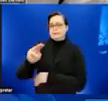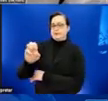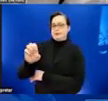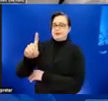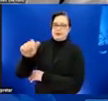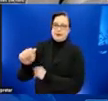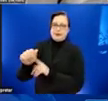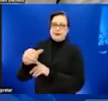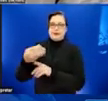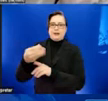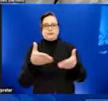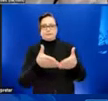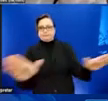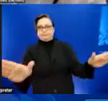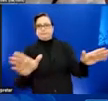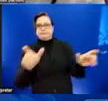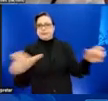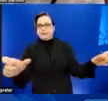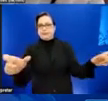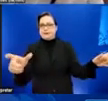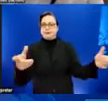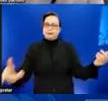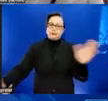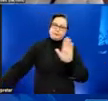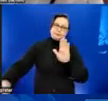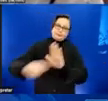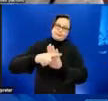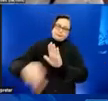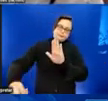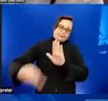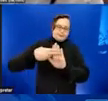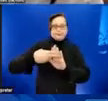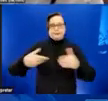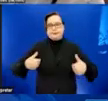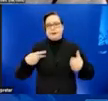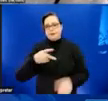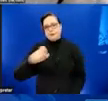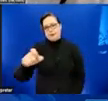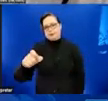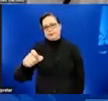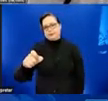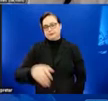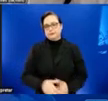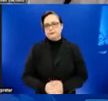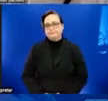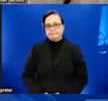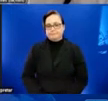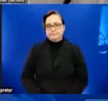monkeypox or those most affected by monkeypox. Next, please.